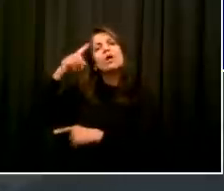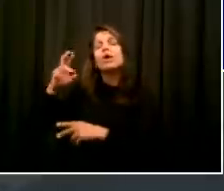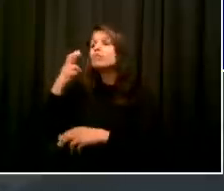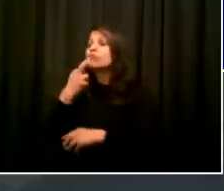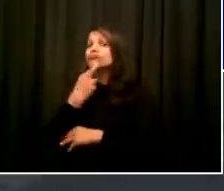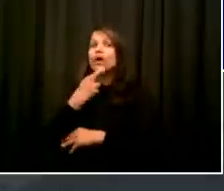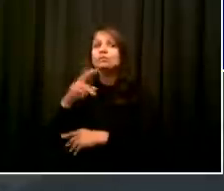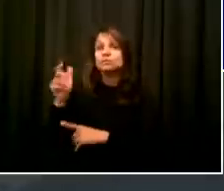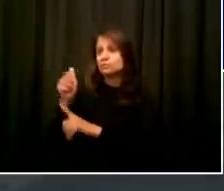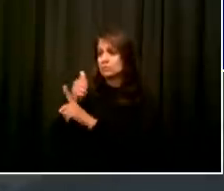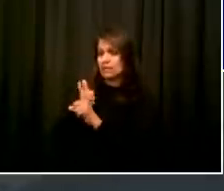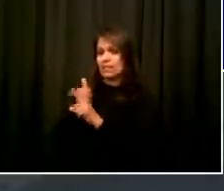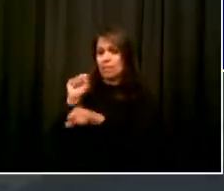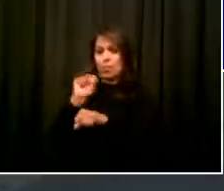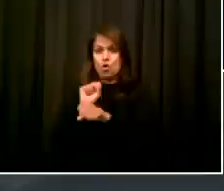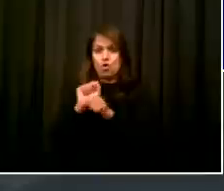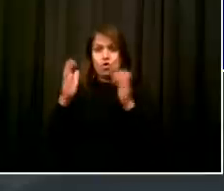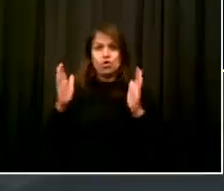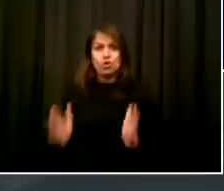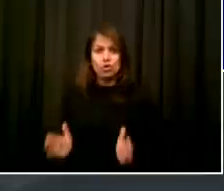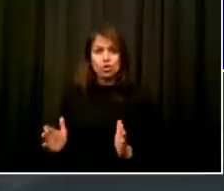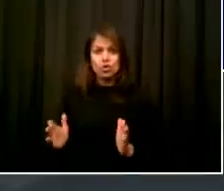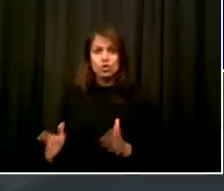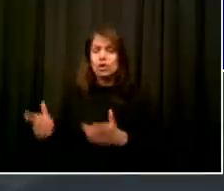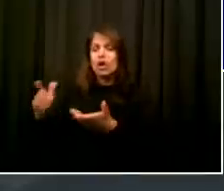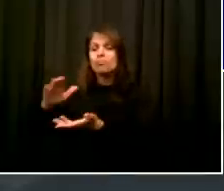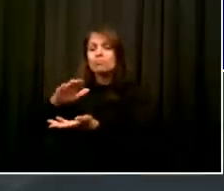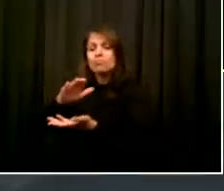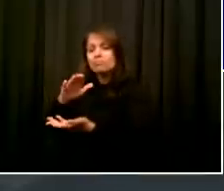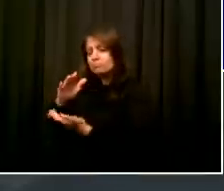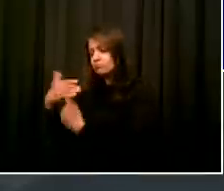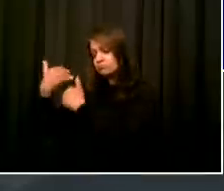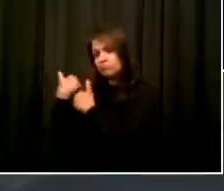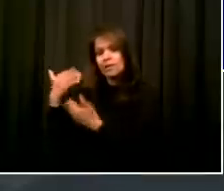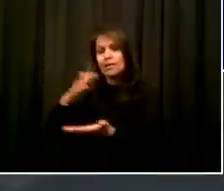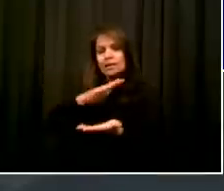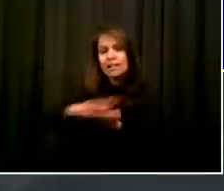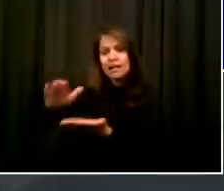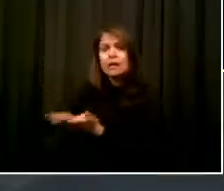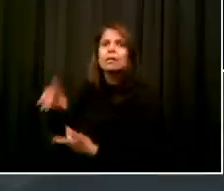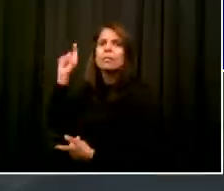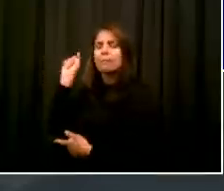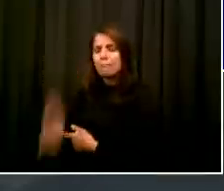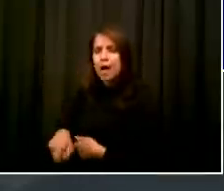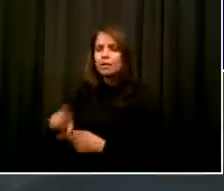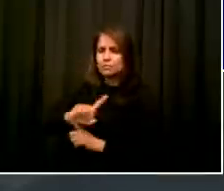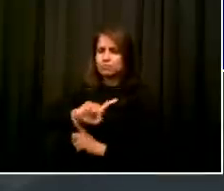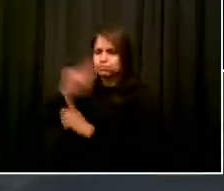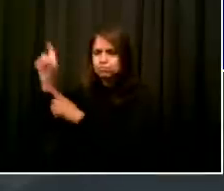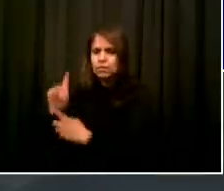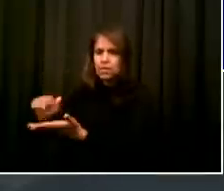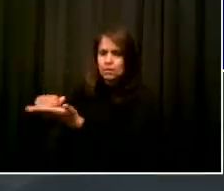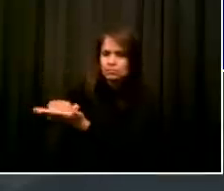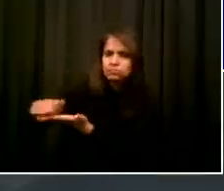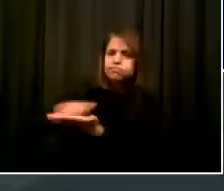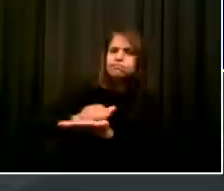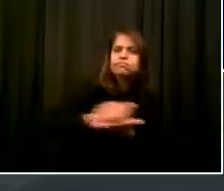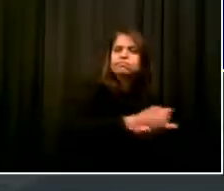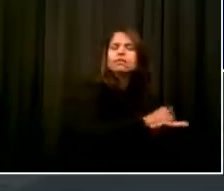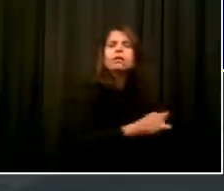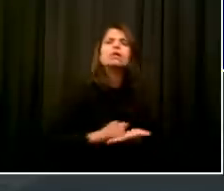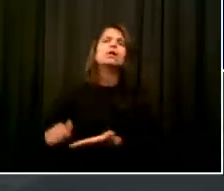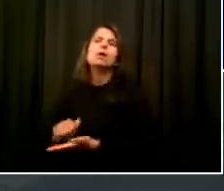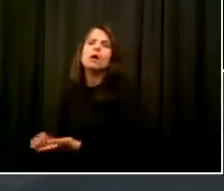products, physical barriers, portable furniture, and more. We will continue to build this marketplace